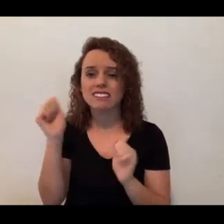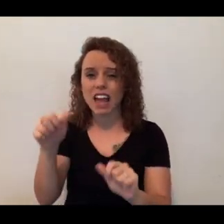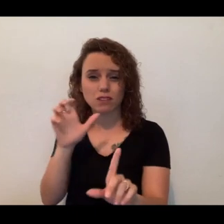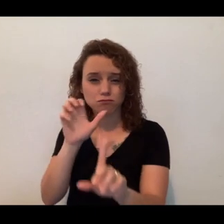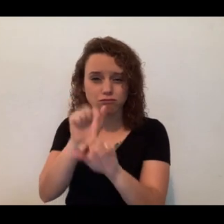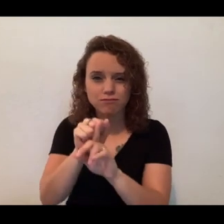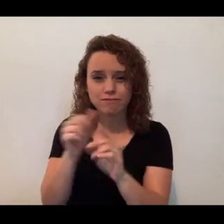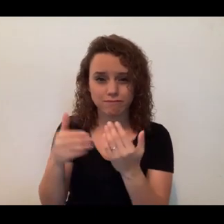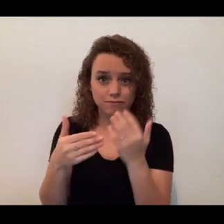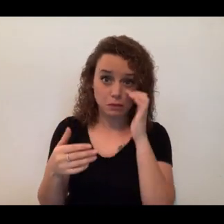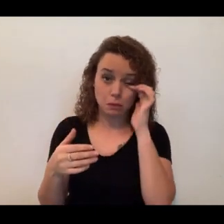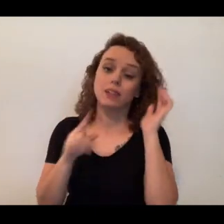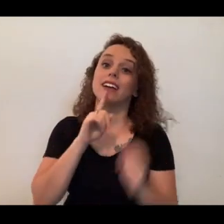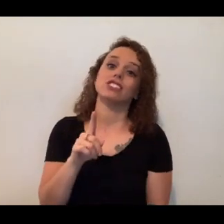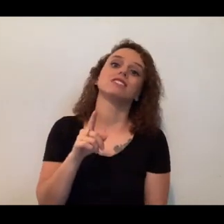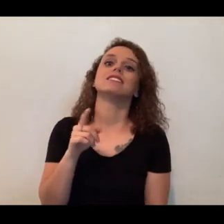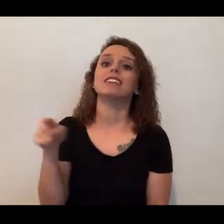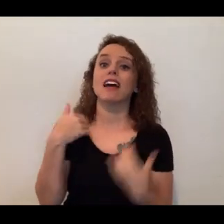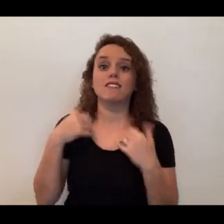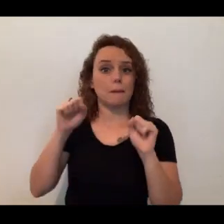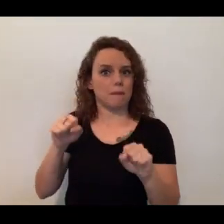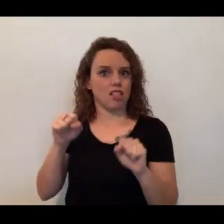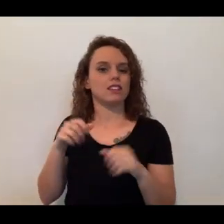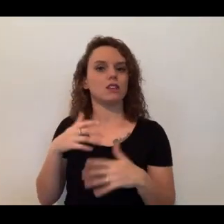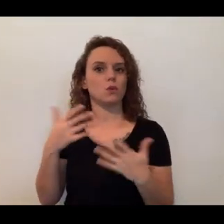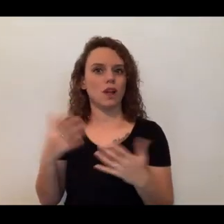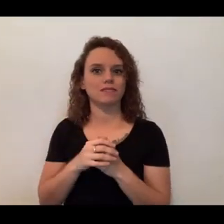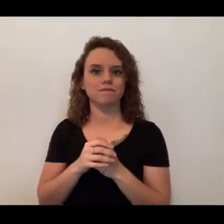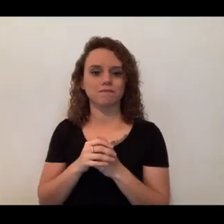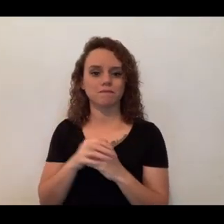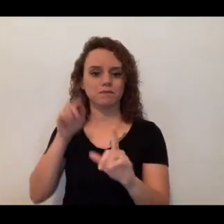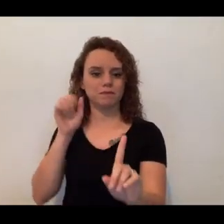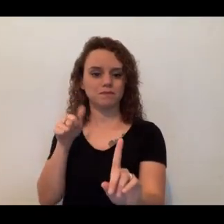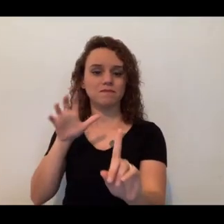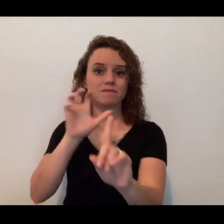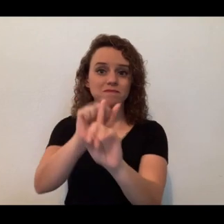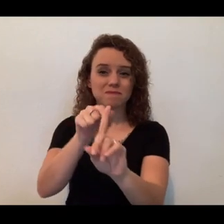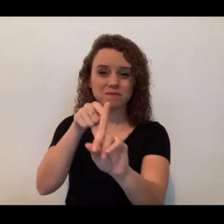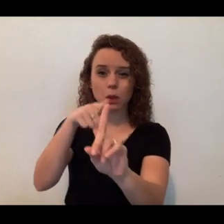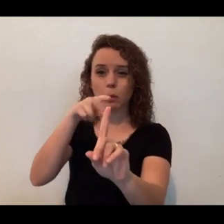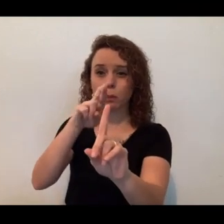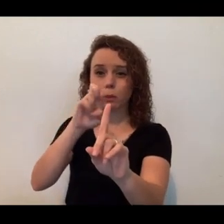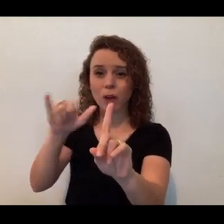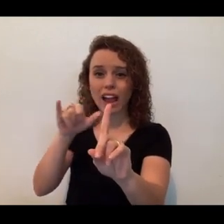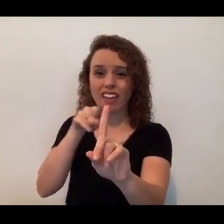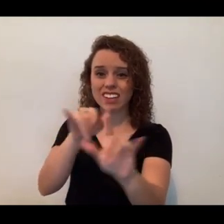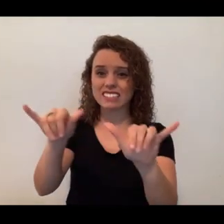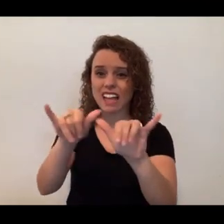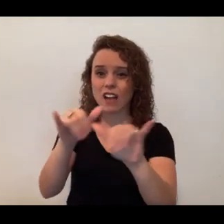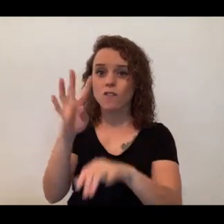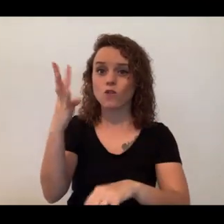In fact, they do have the ability to catch prey that is up to four times their size. Think of how strong